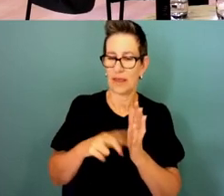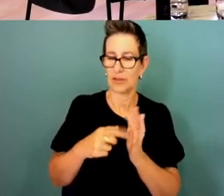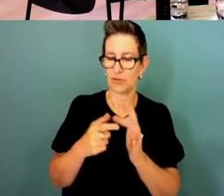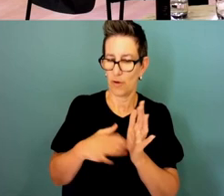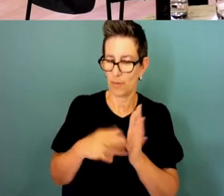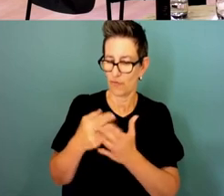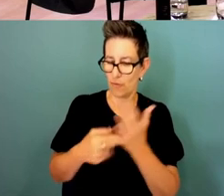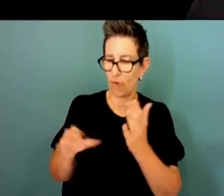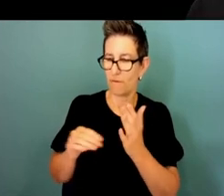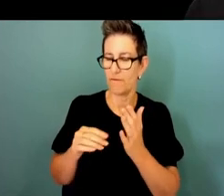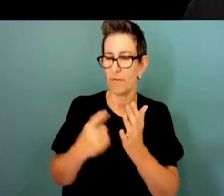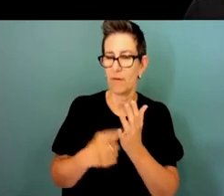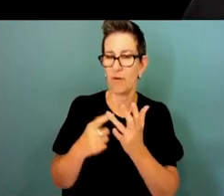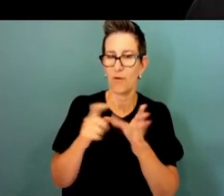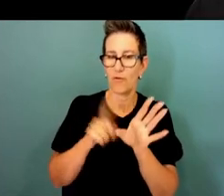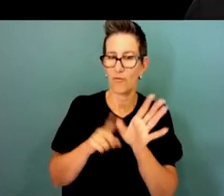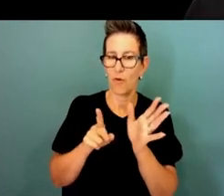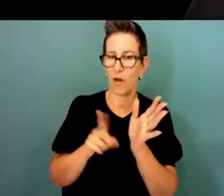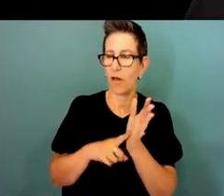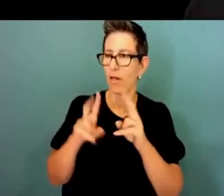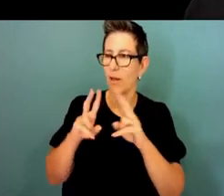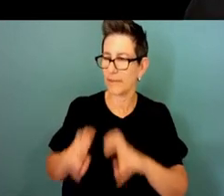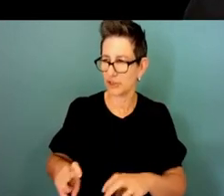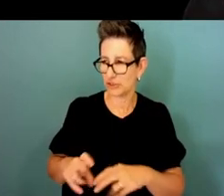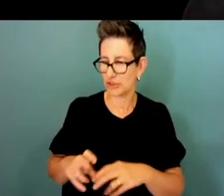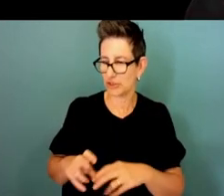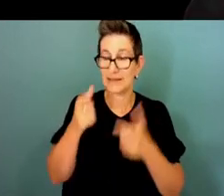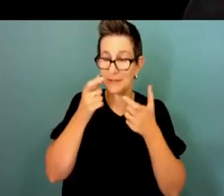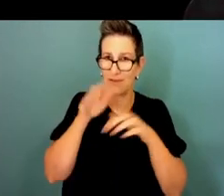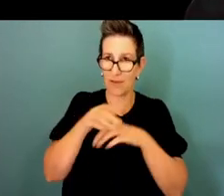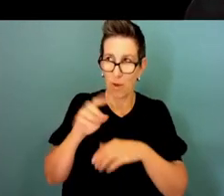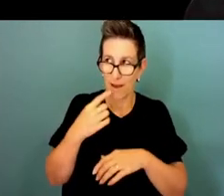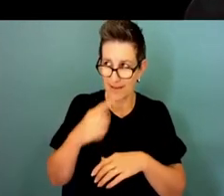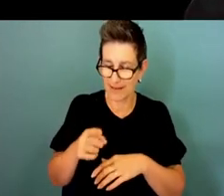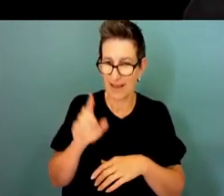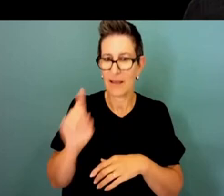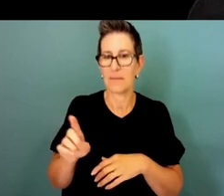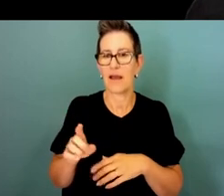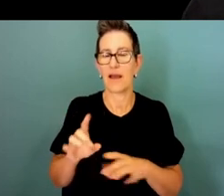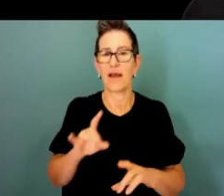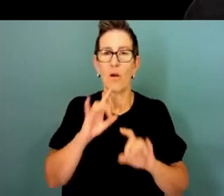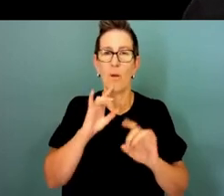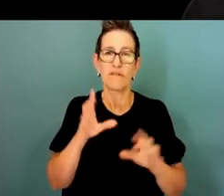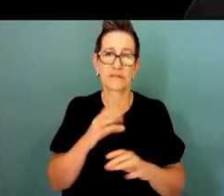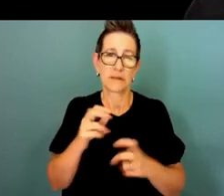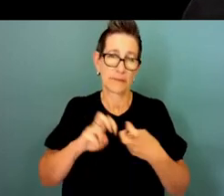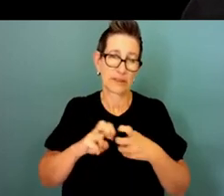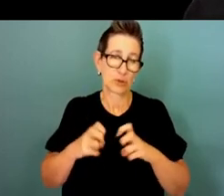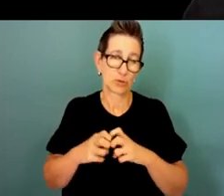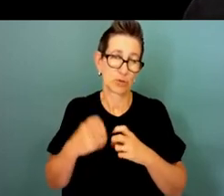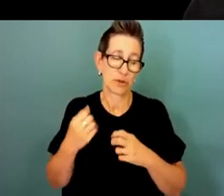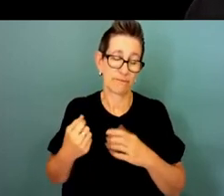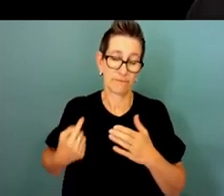get ahead of that and I've got to be very careful what I say but clearly there have been some issues thrown up around